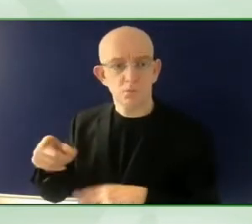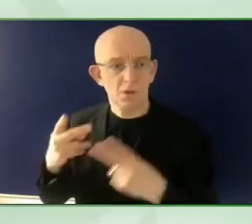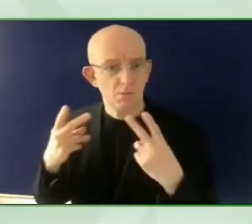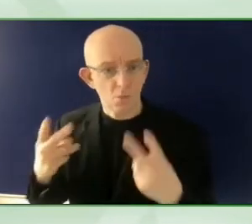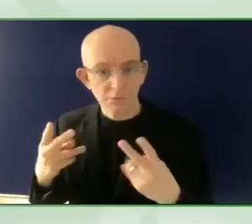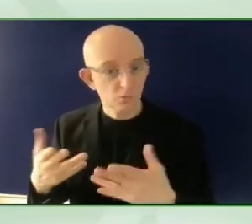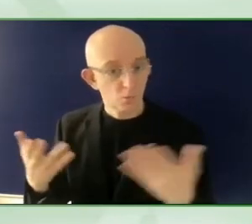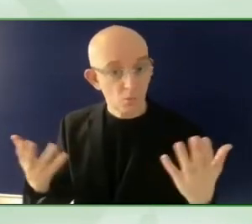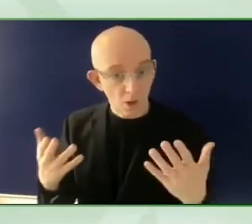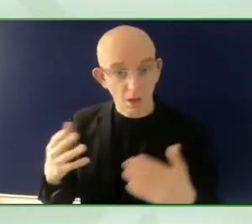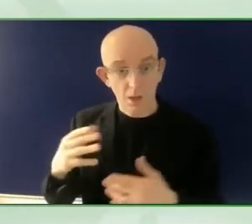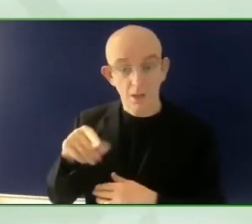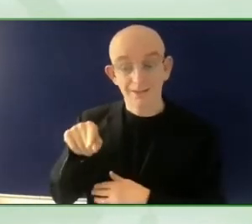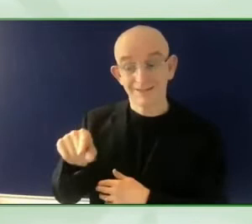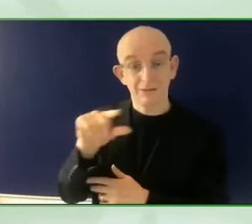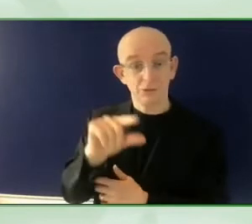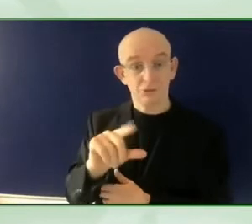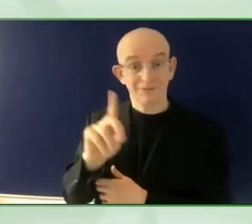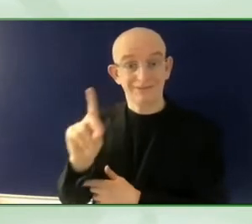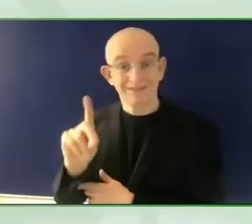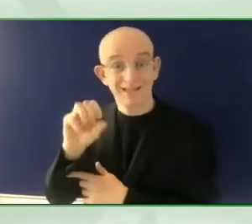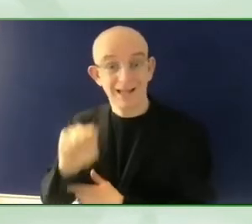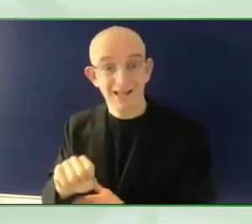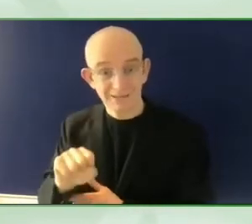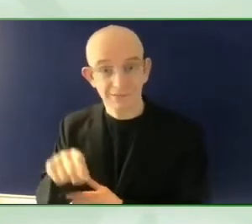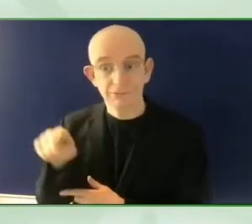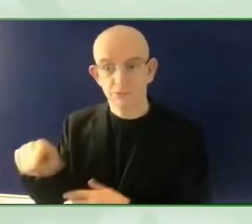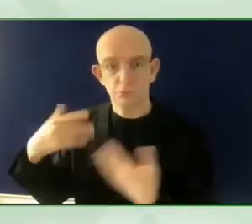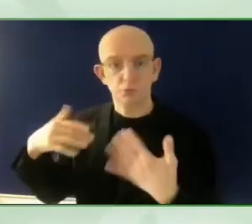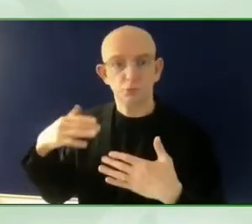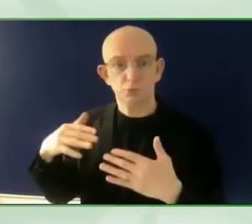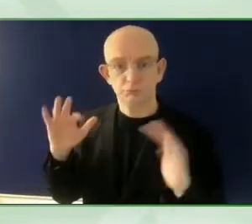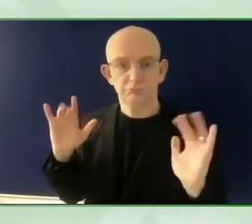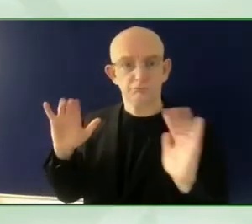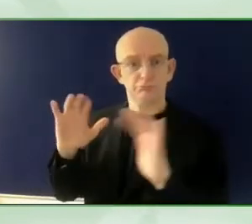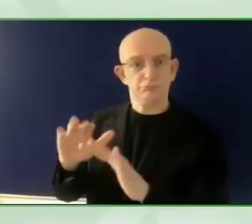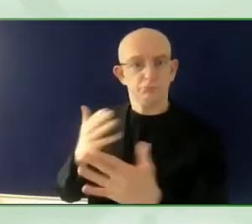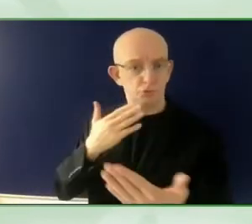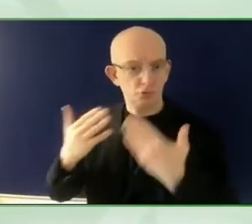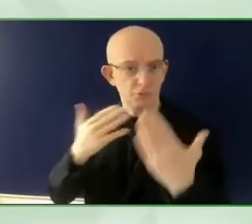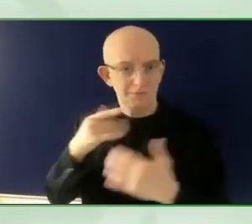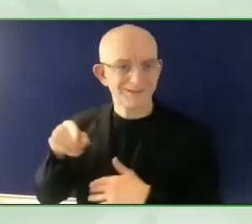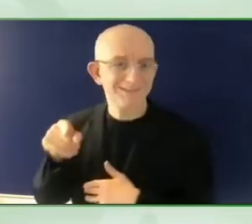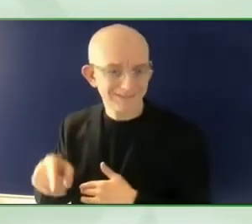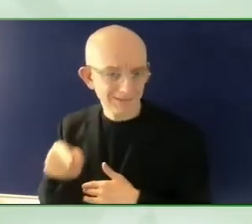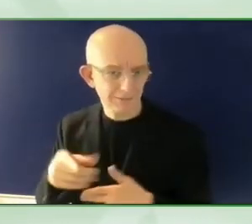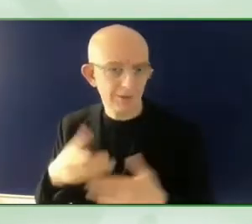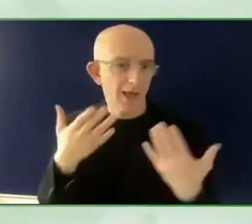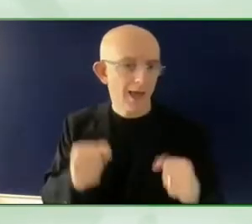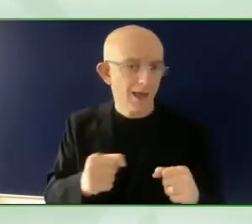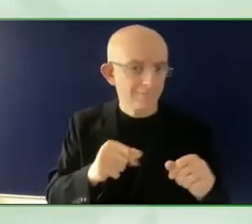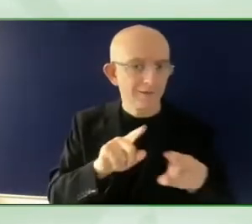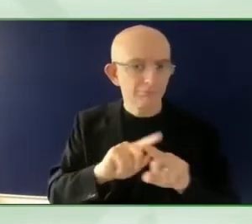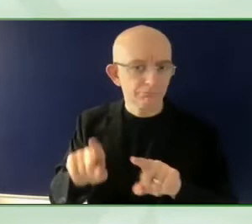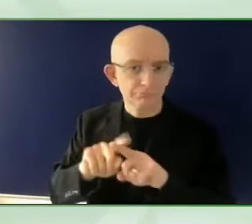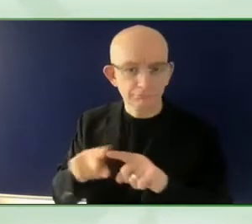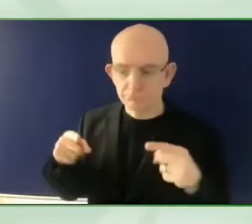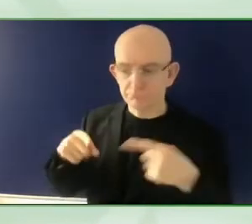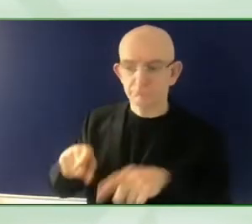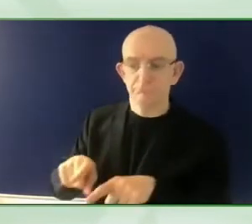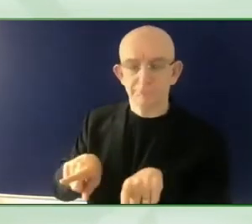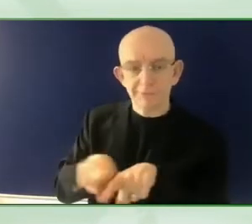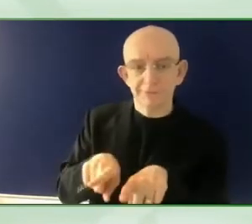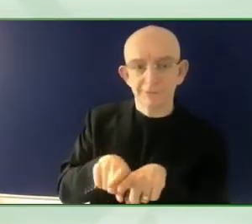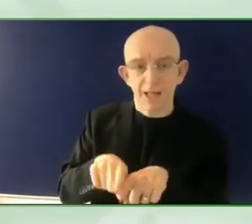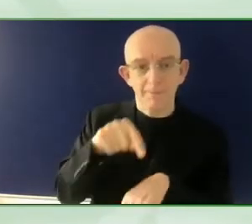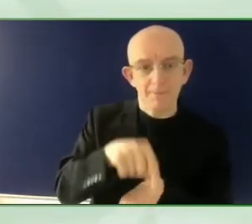regional satellite summits. We have three pre-summit events. And I think when you look at this as a package, you realize